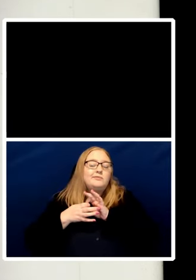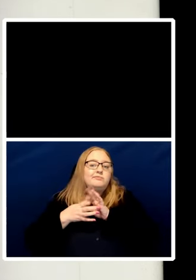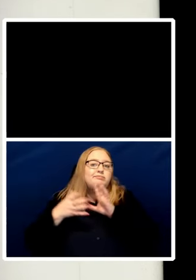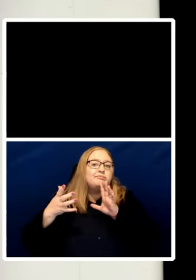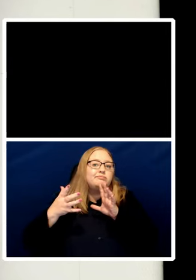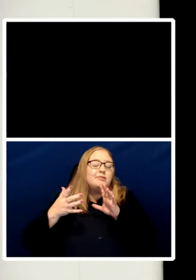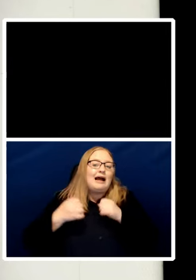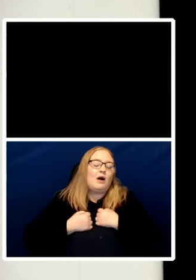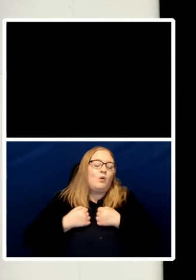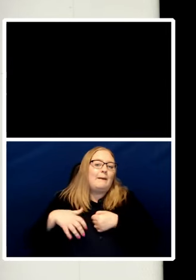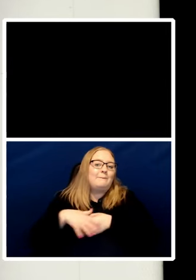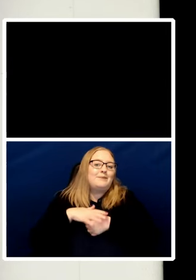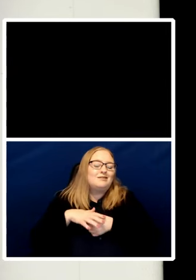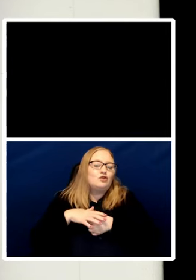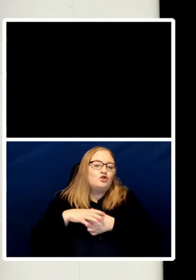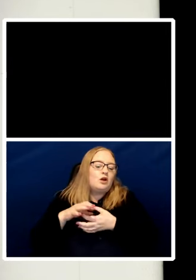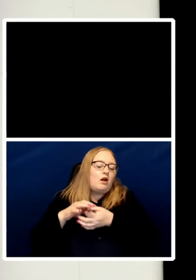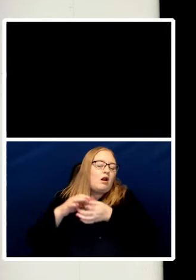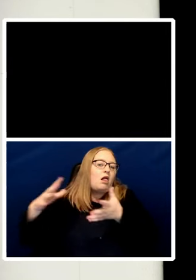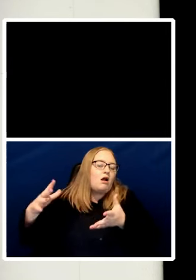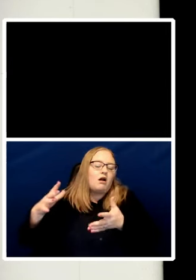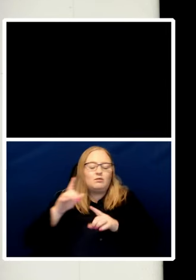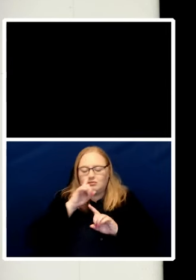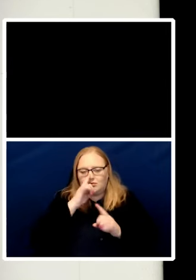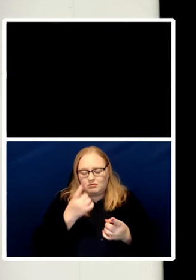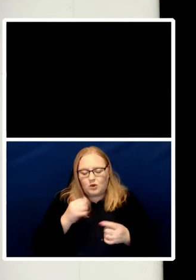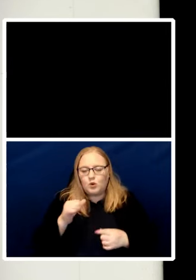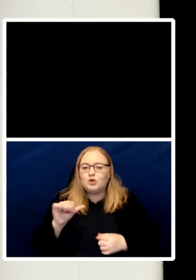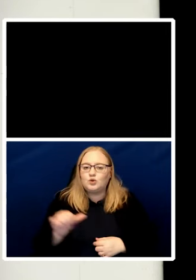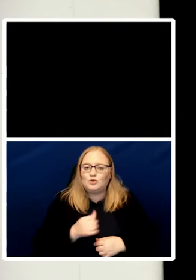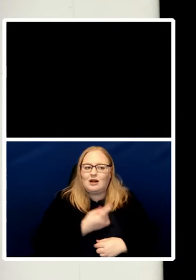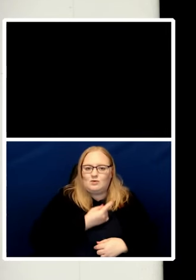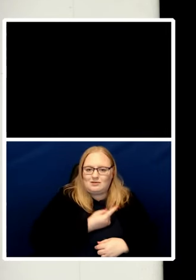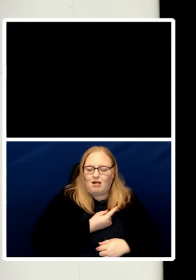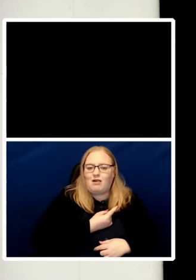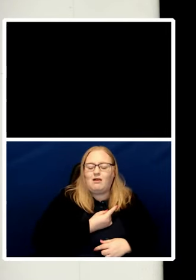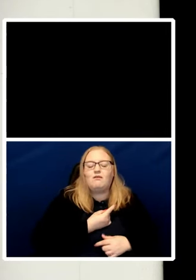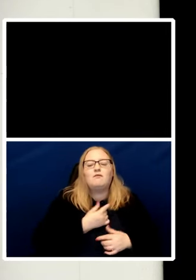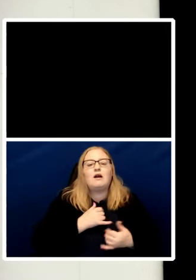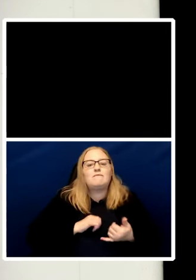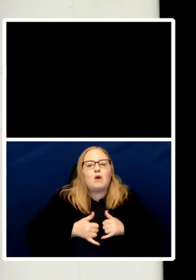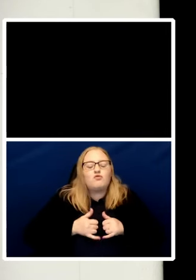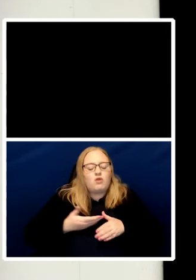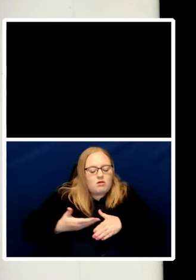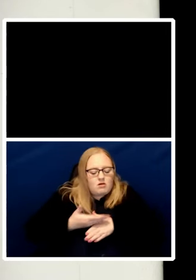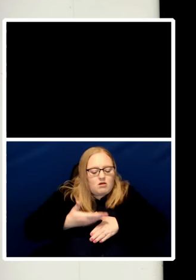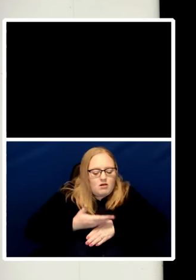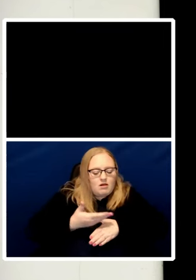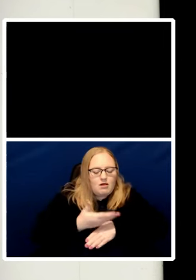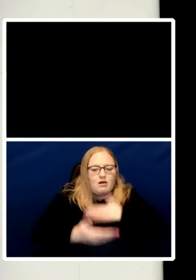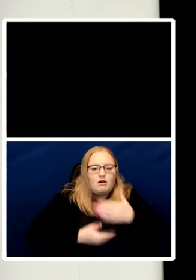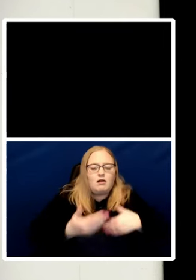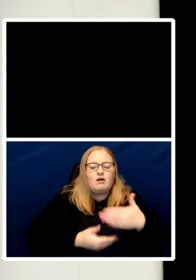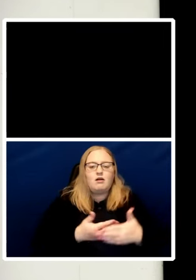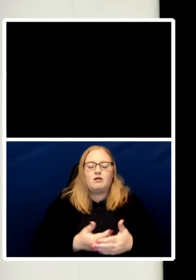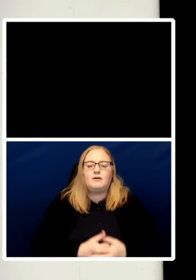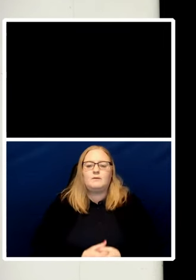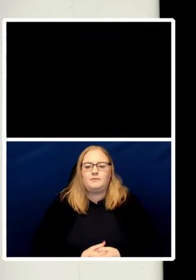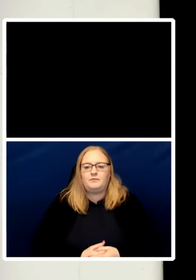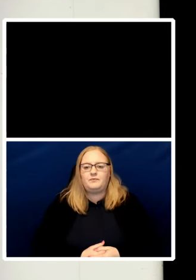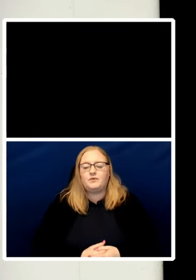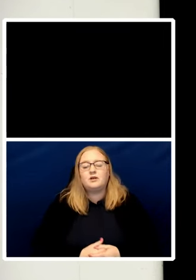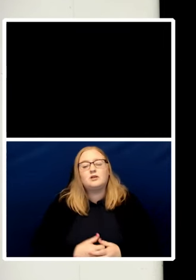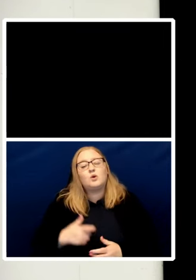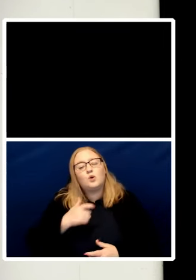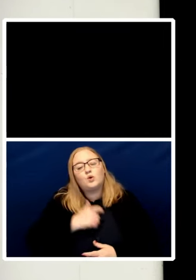shame is essential as a driver of moral action now what about negative human rights negative human rights are a bit different